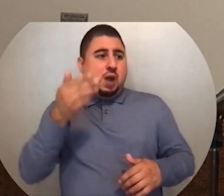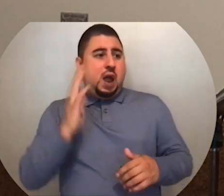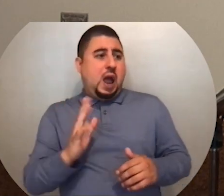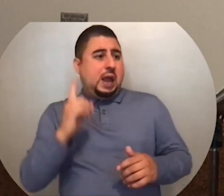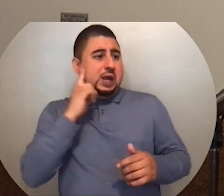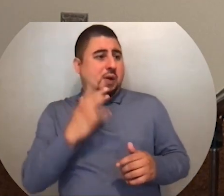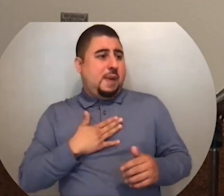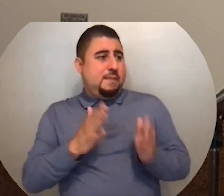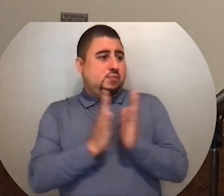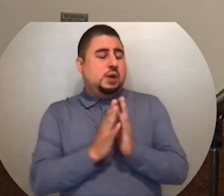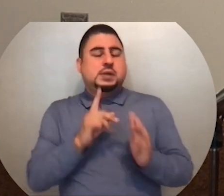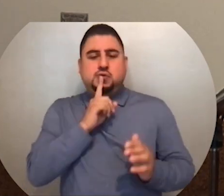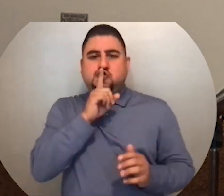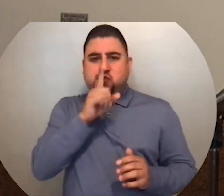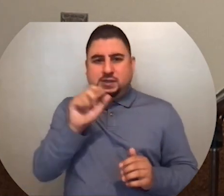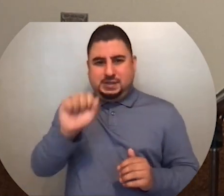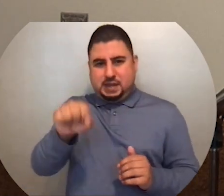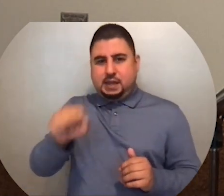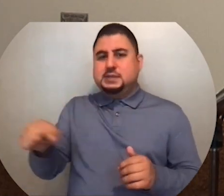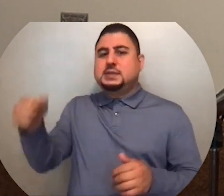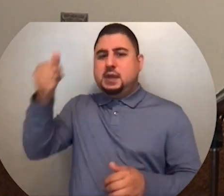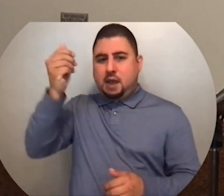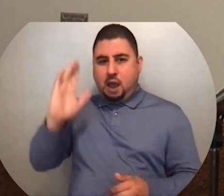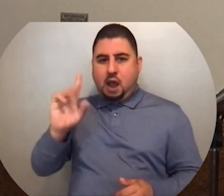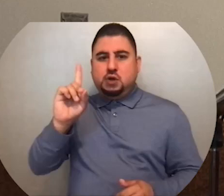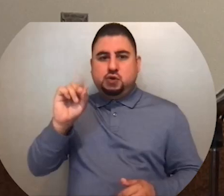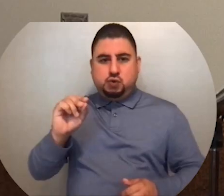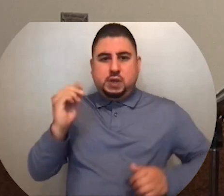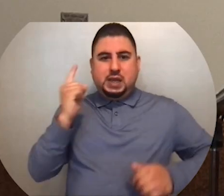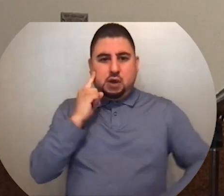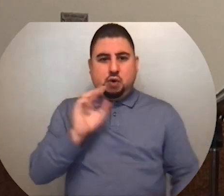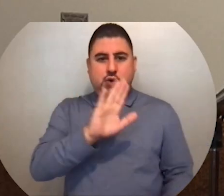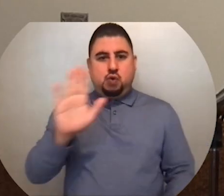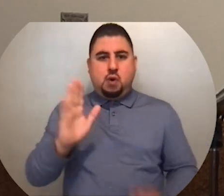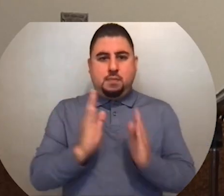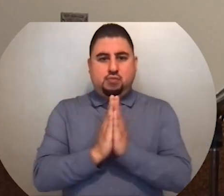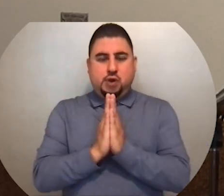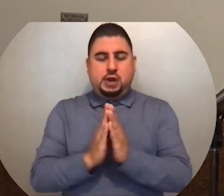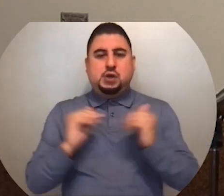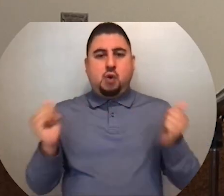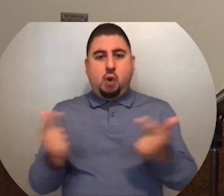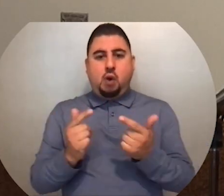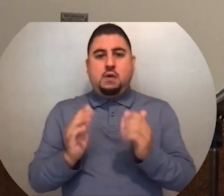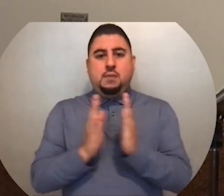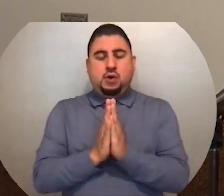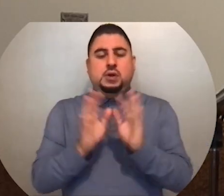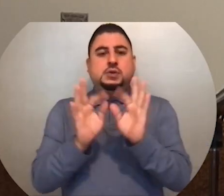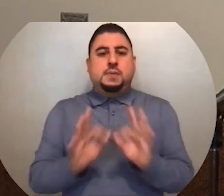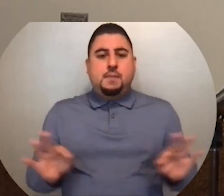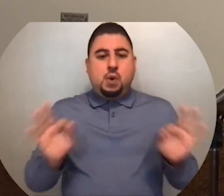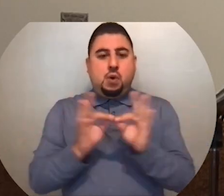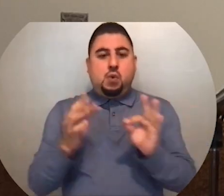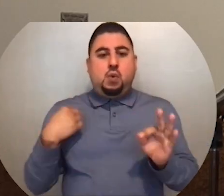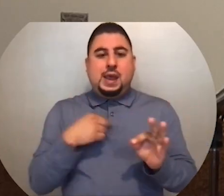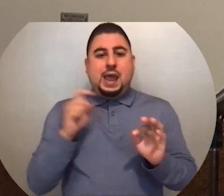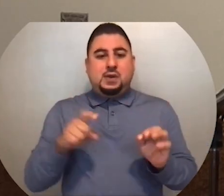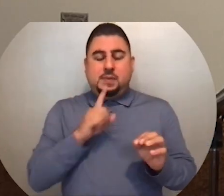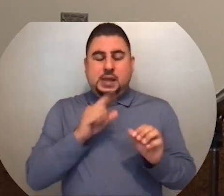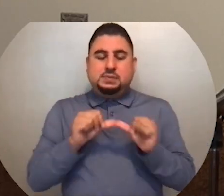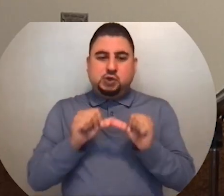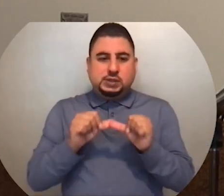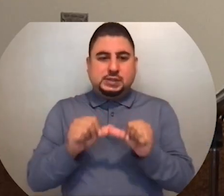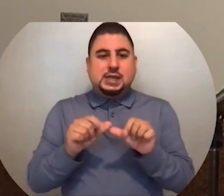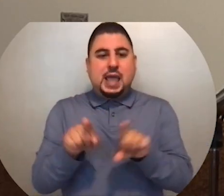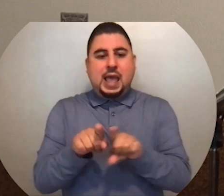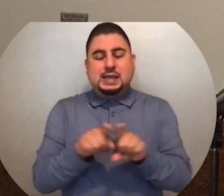prayers? And I can assure you, God does. So, your prayers, all of our prayers, are so very important that we need to be as